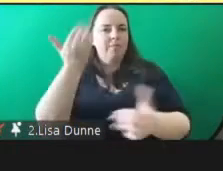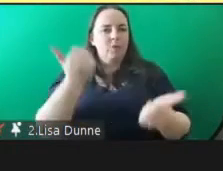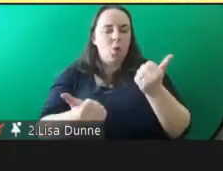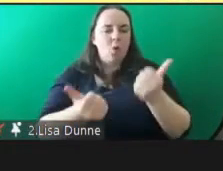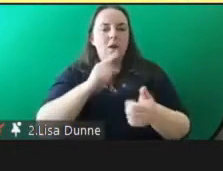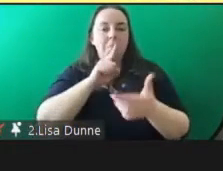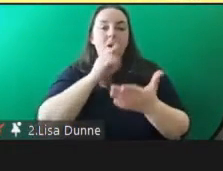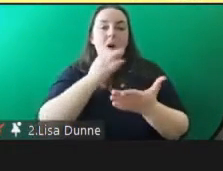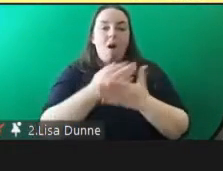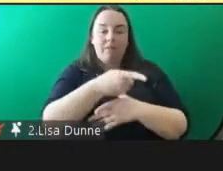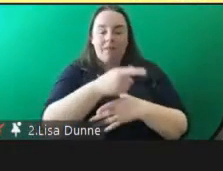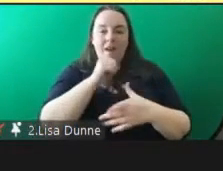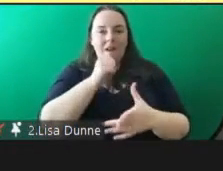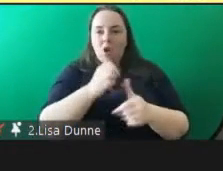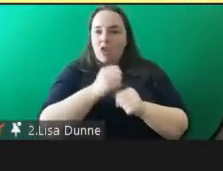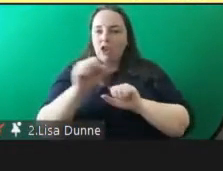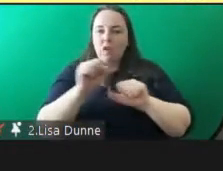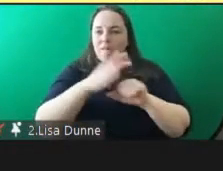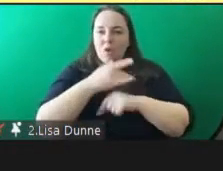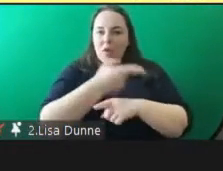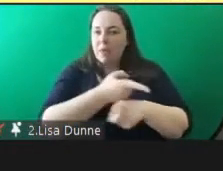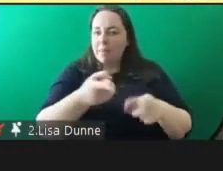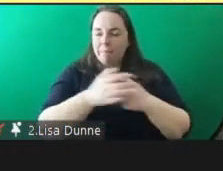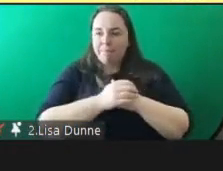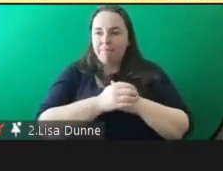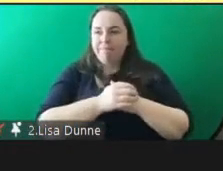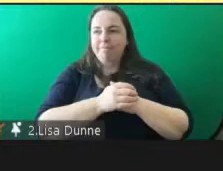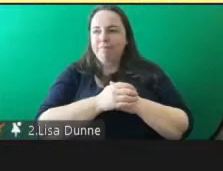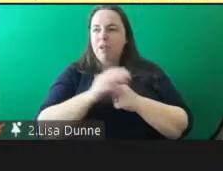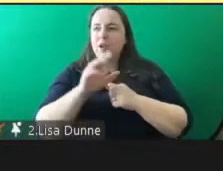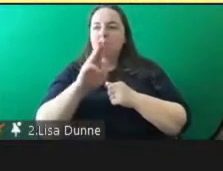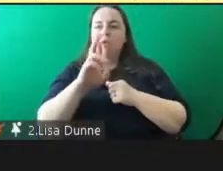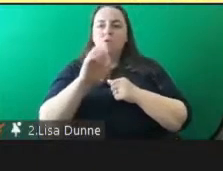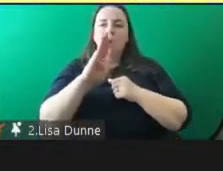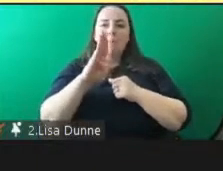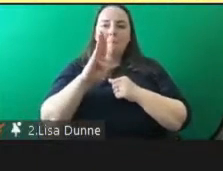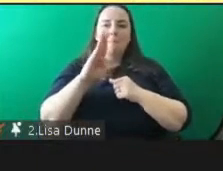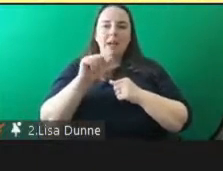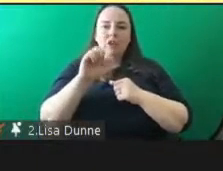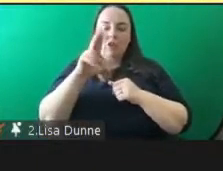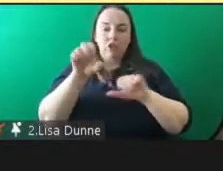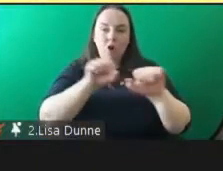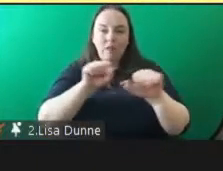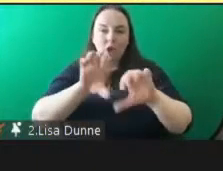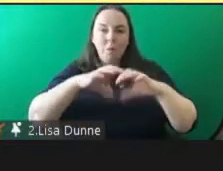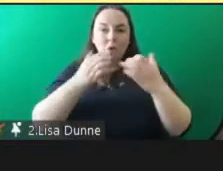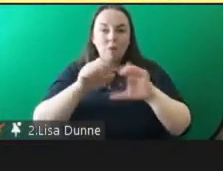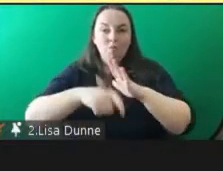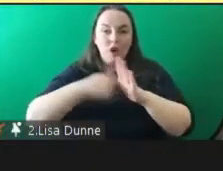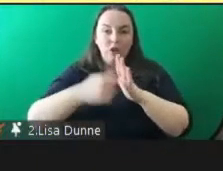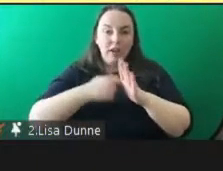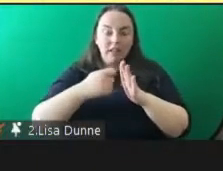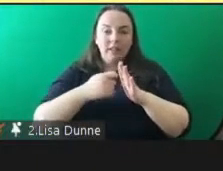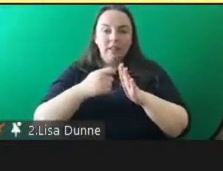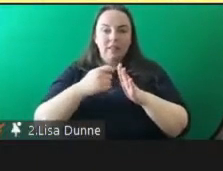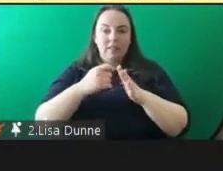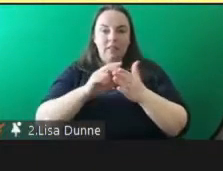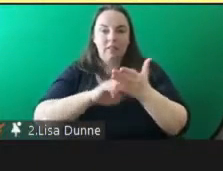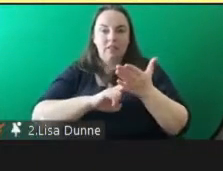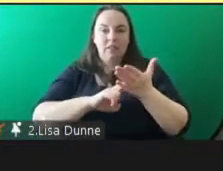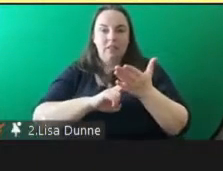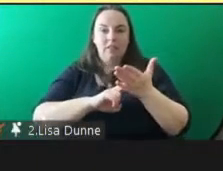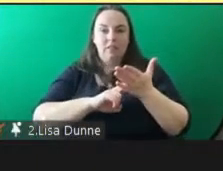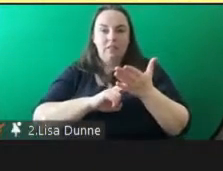no other service uh probation service community projects and the bail supervision scheme which transferred across from